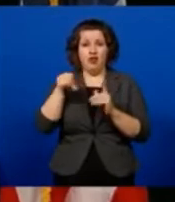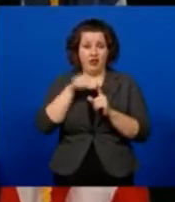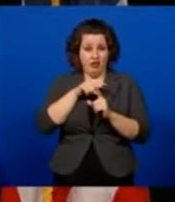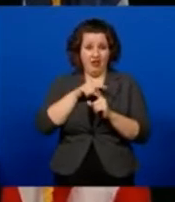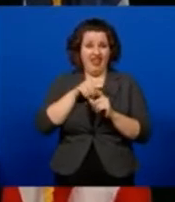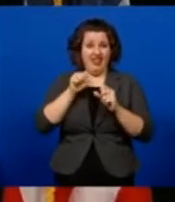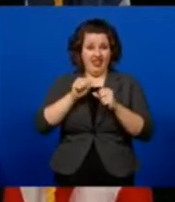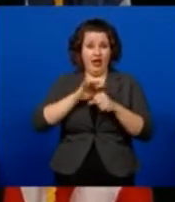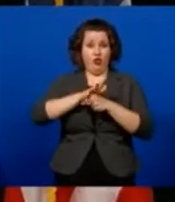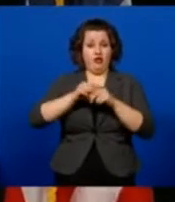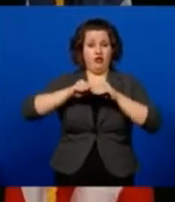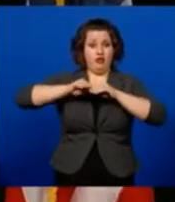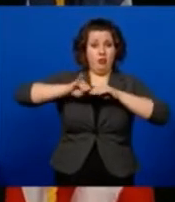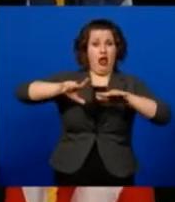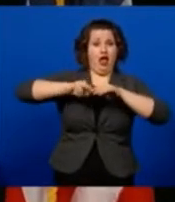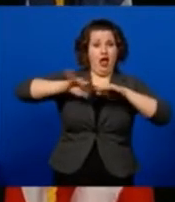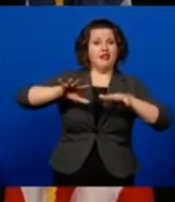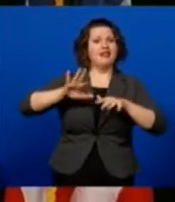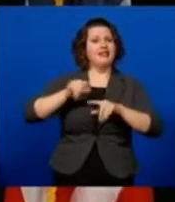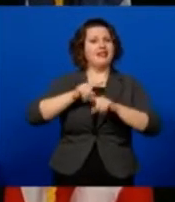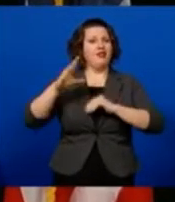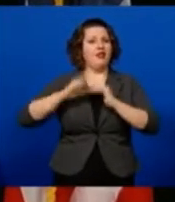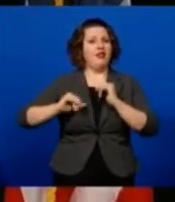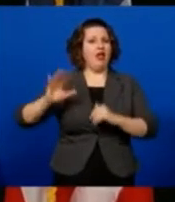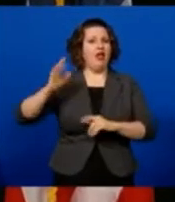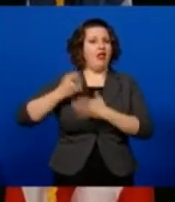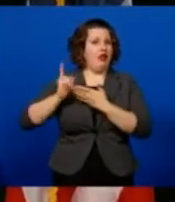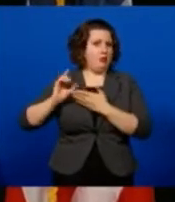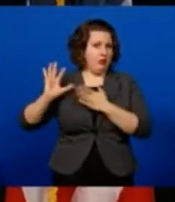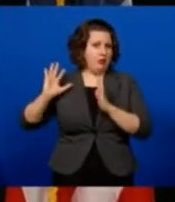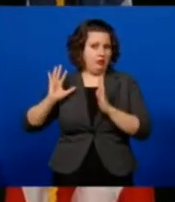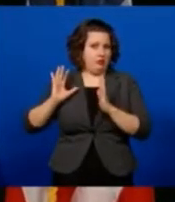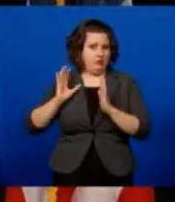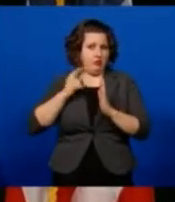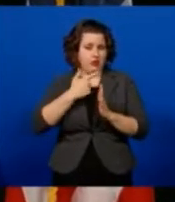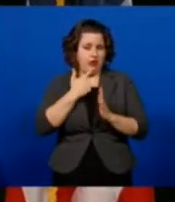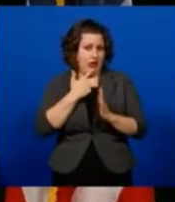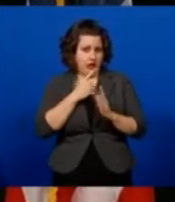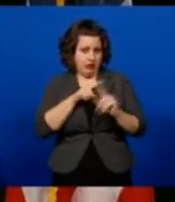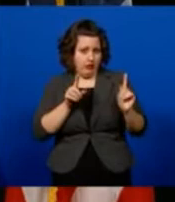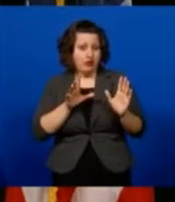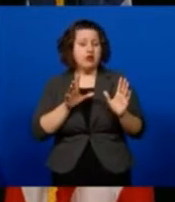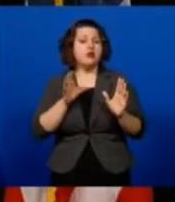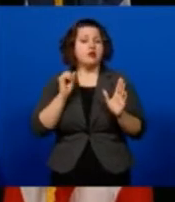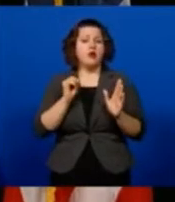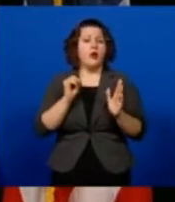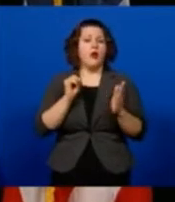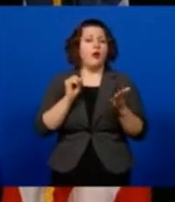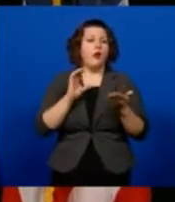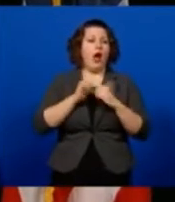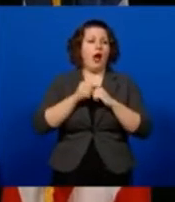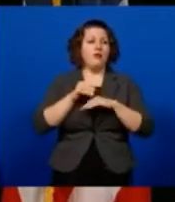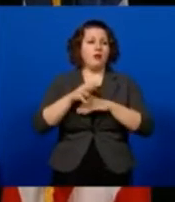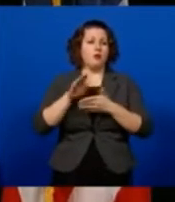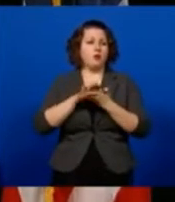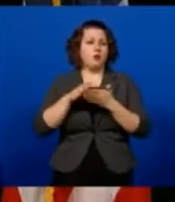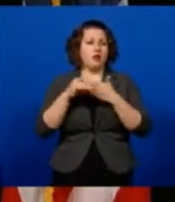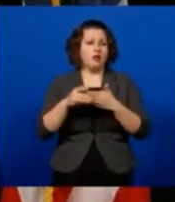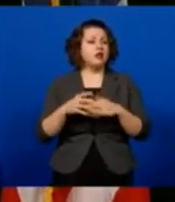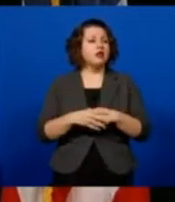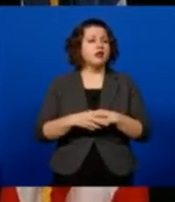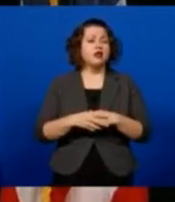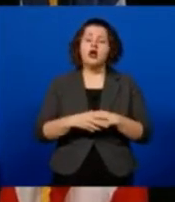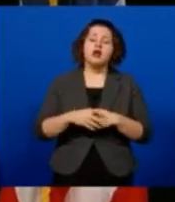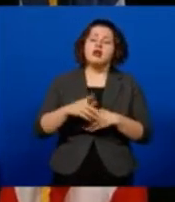of COVID-19, which is different than what you said last week. So, will this change what your school guidance is? I don't think it will change the school guidance.